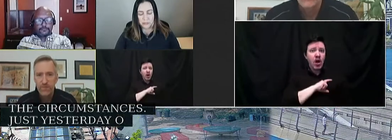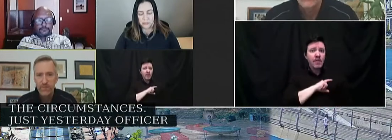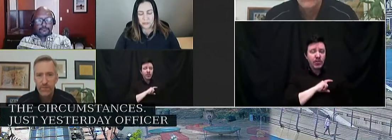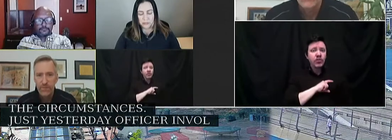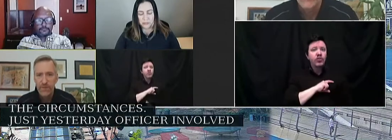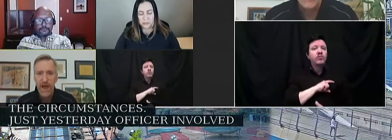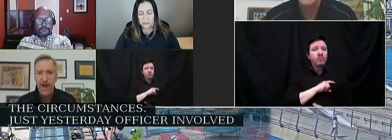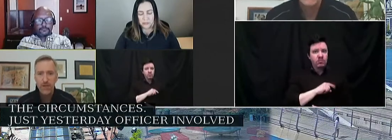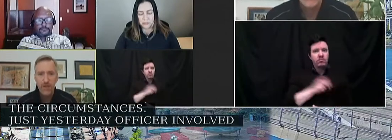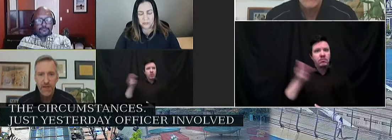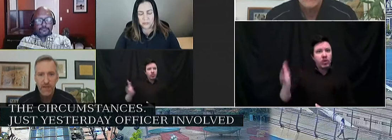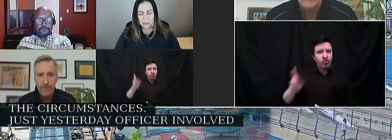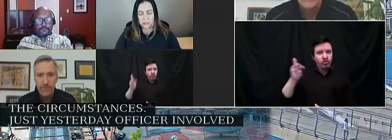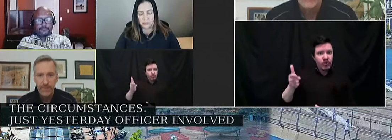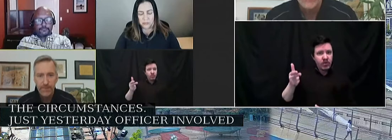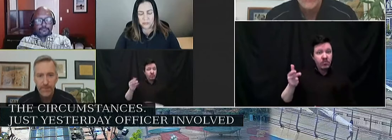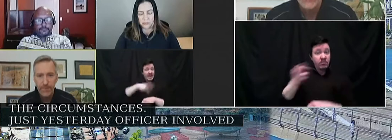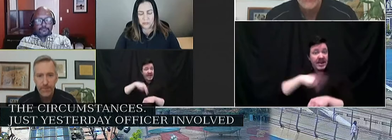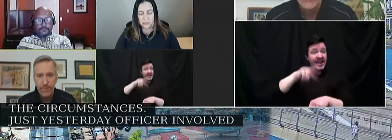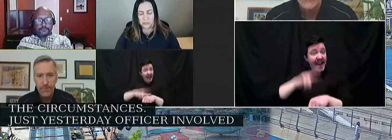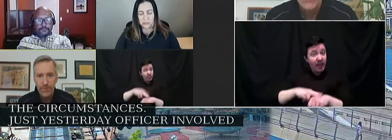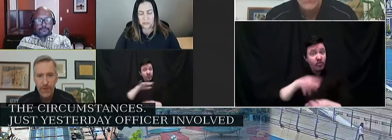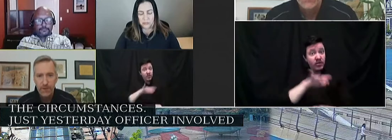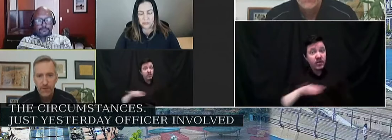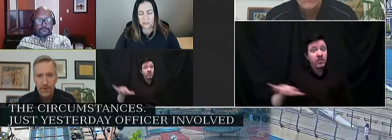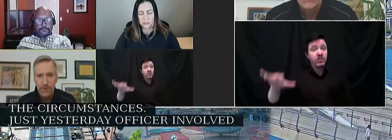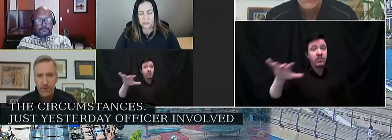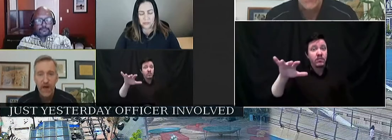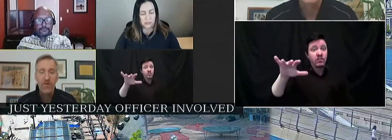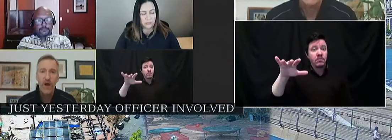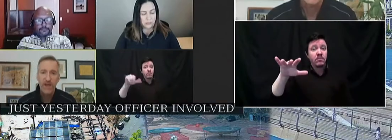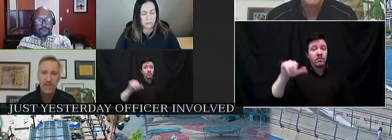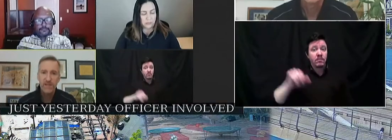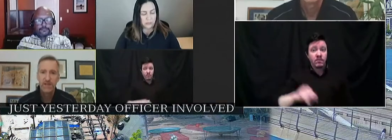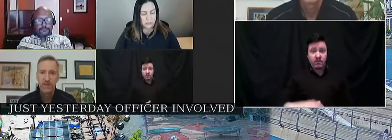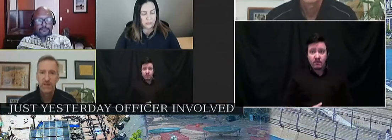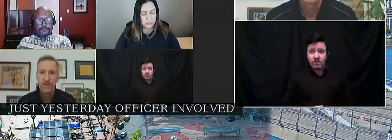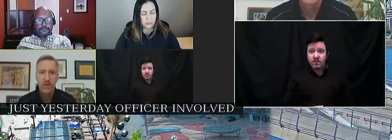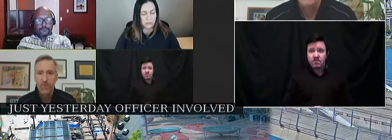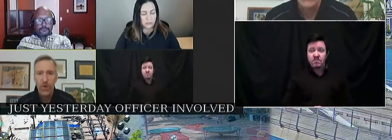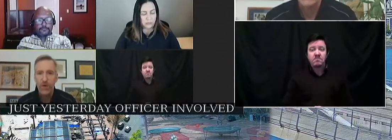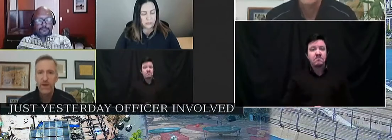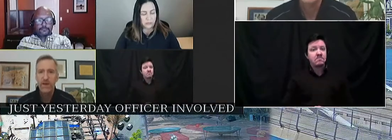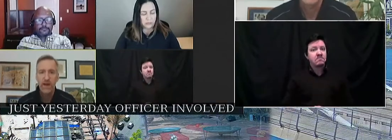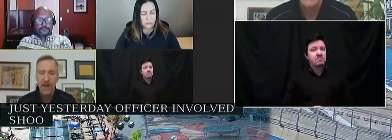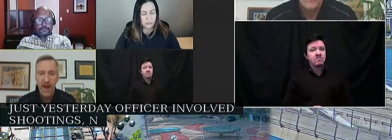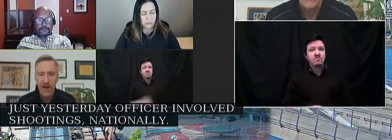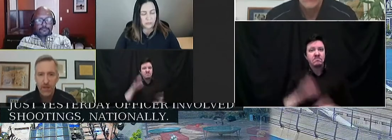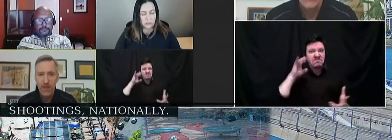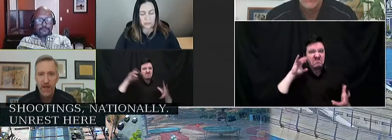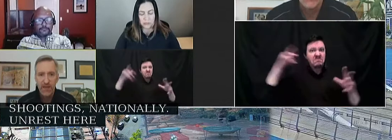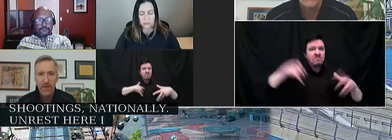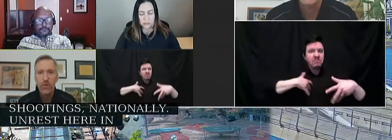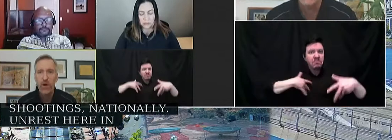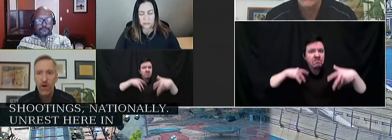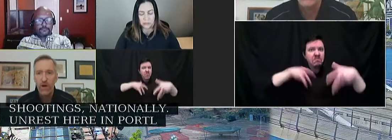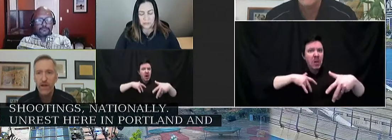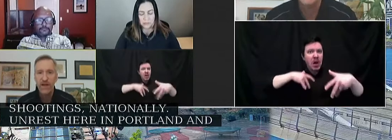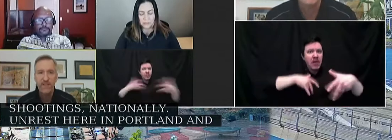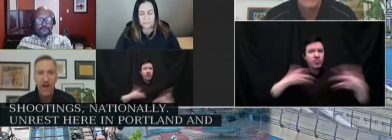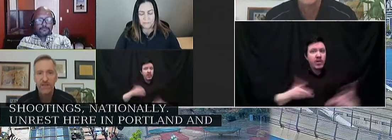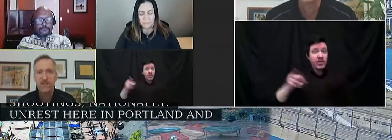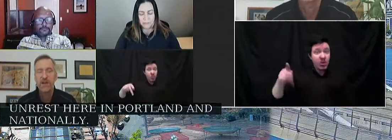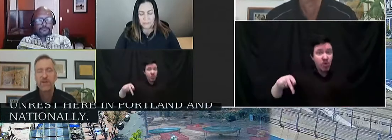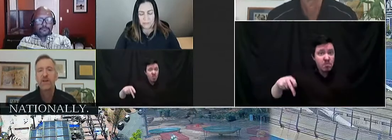nationally, unrest here in Portland and nationally. think we're